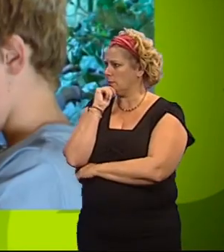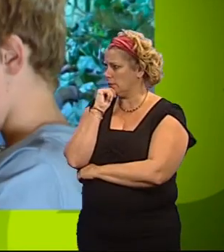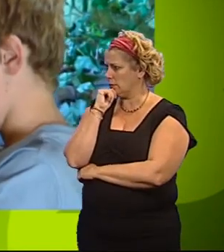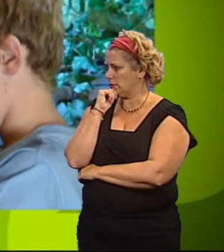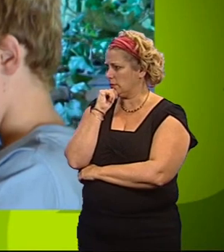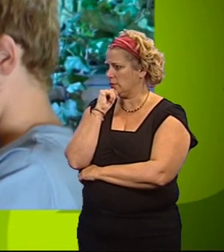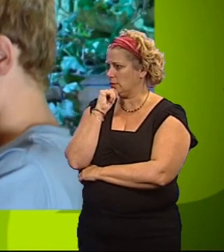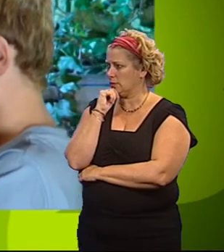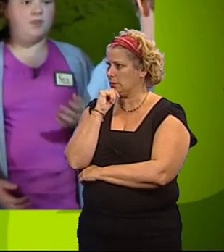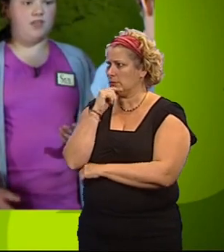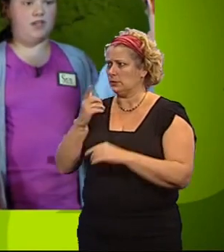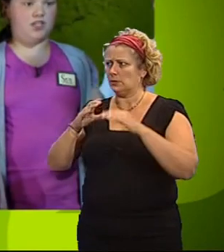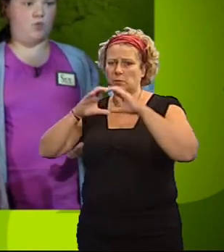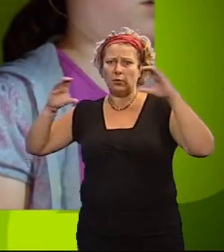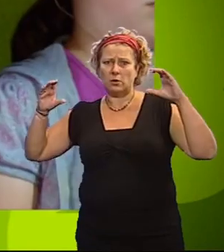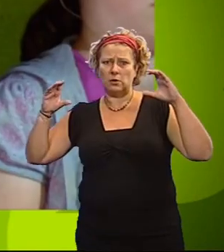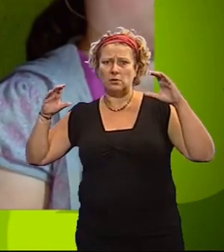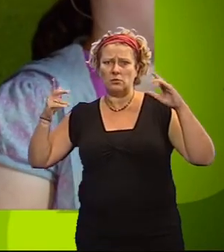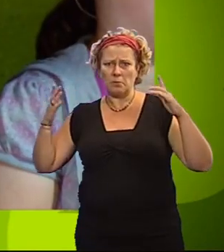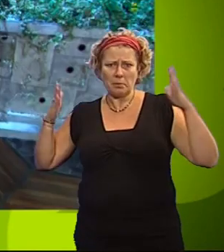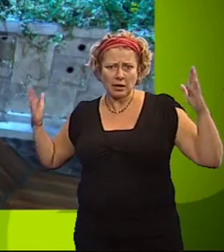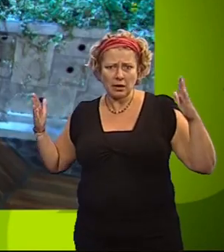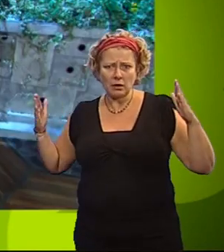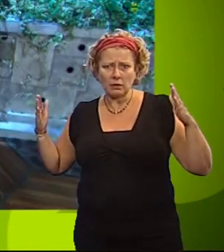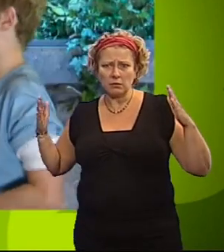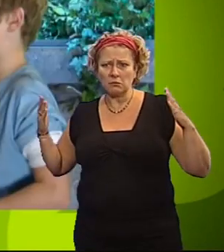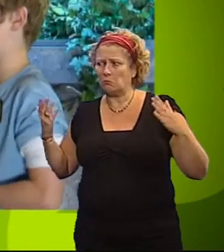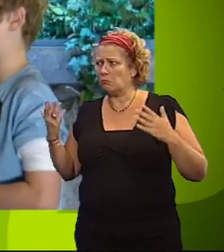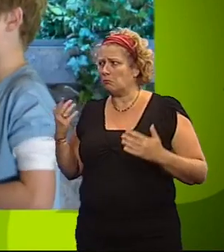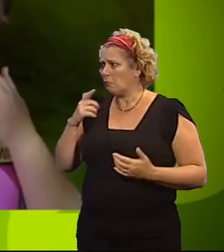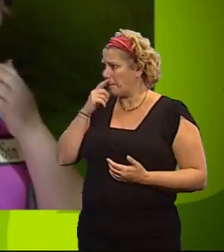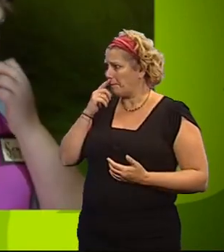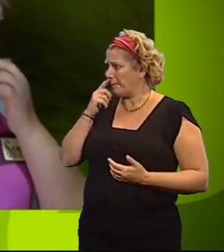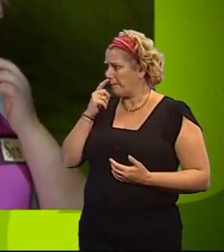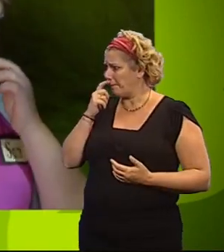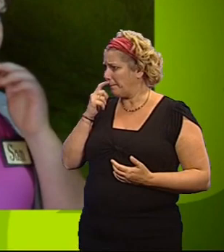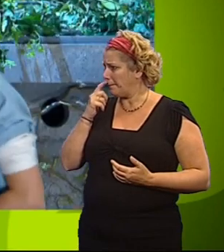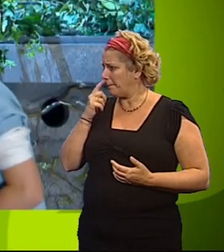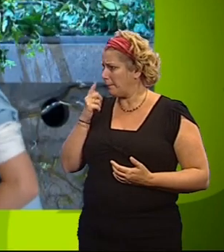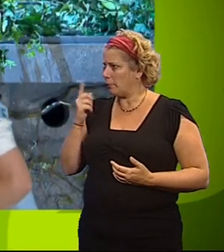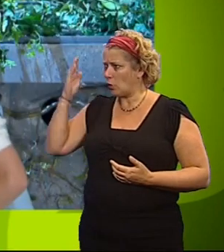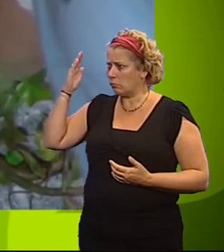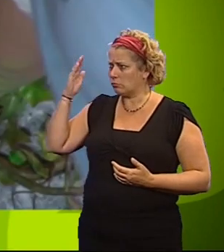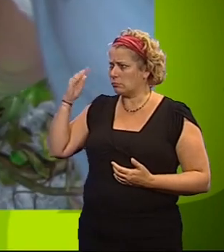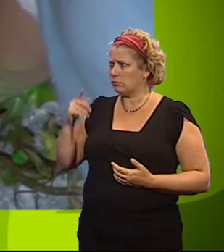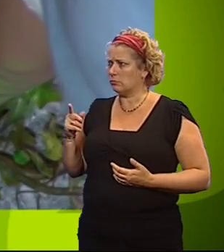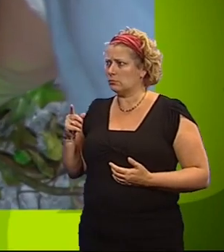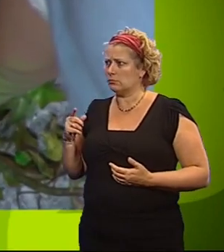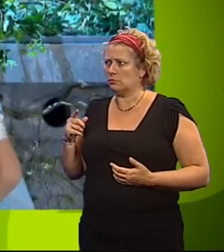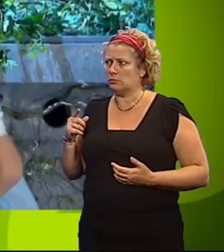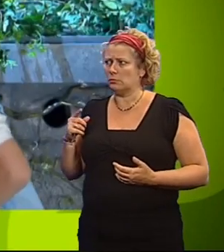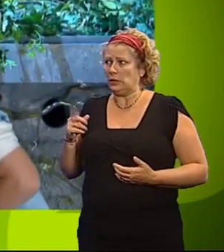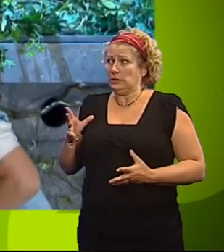be in a box, wouldn't it be in the biggest one? It's going to be a vote. I think the top one. It's feeding time.